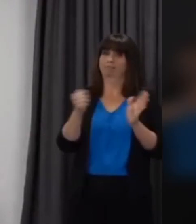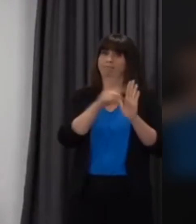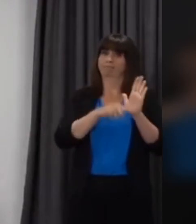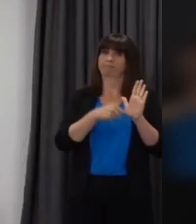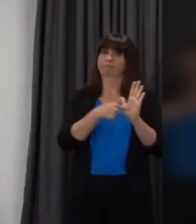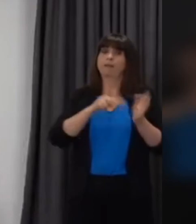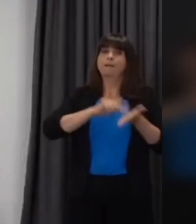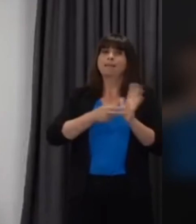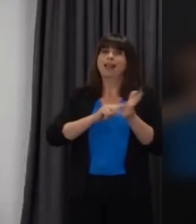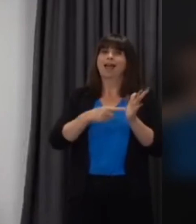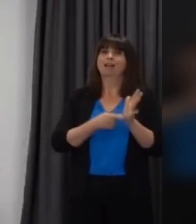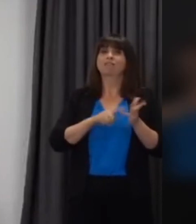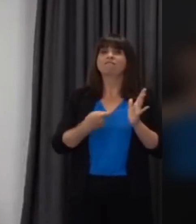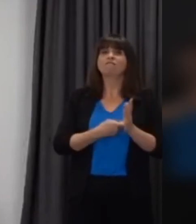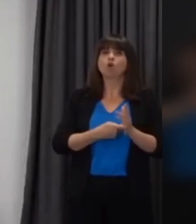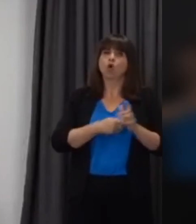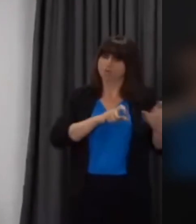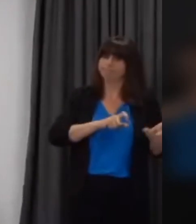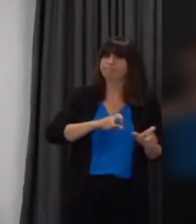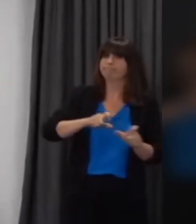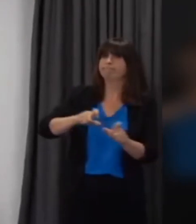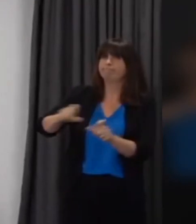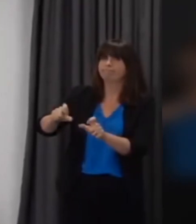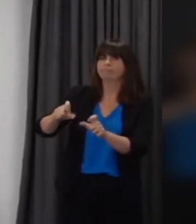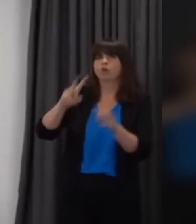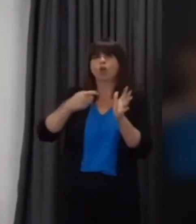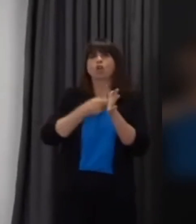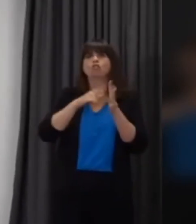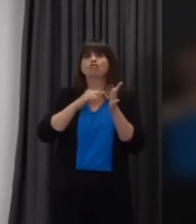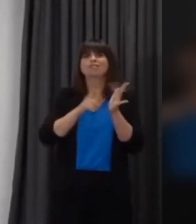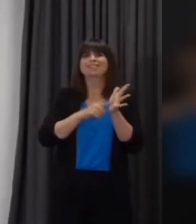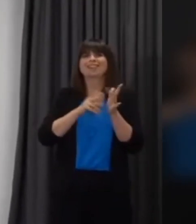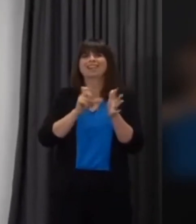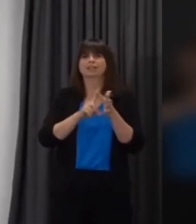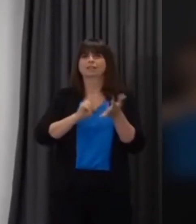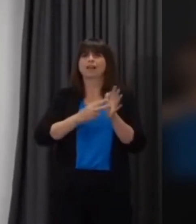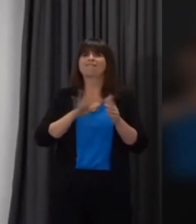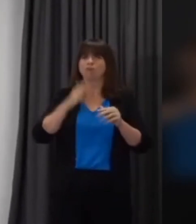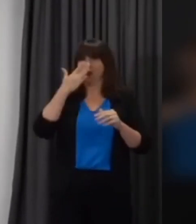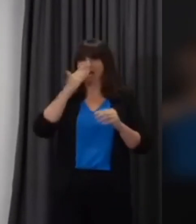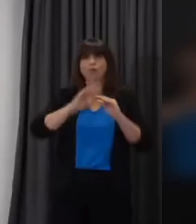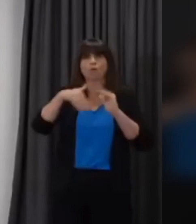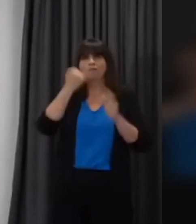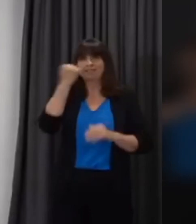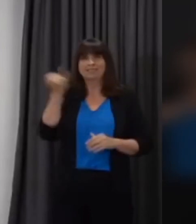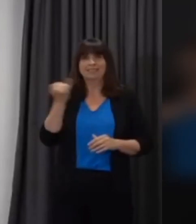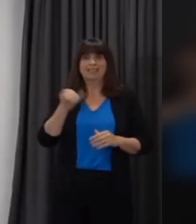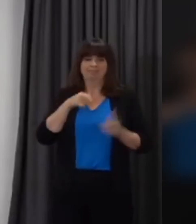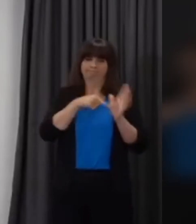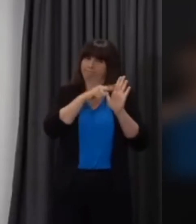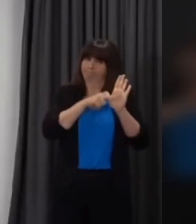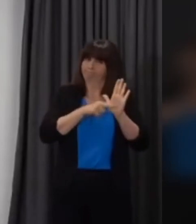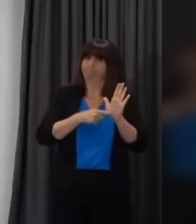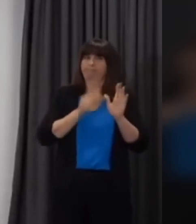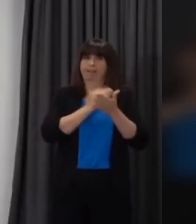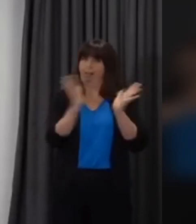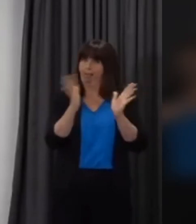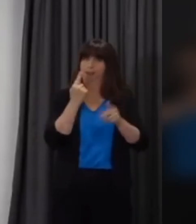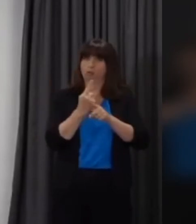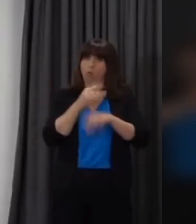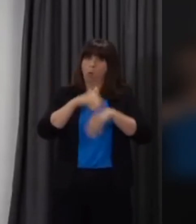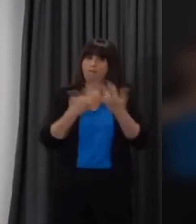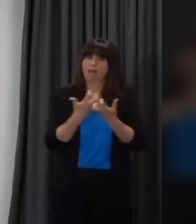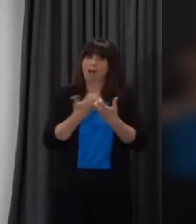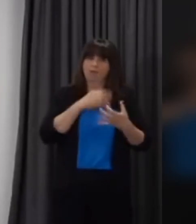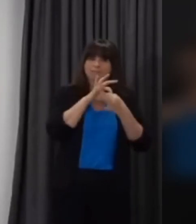resilience plan for post-16 education. The plan sets out how we will work with our colleges, universities and training providers